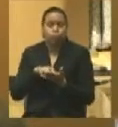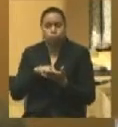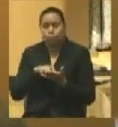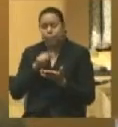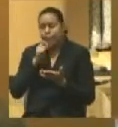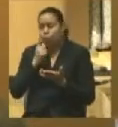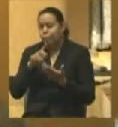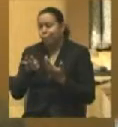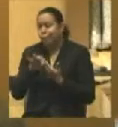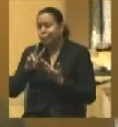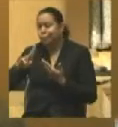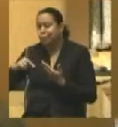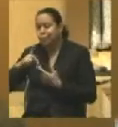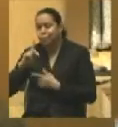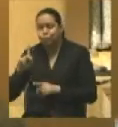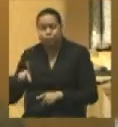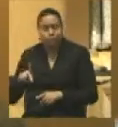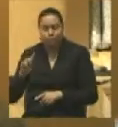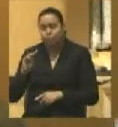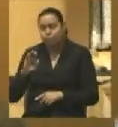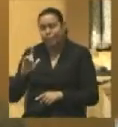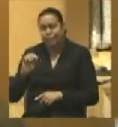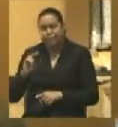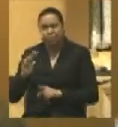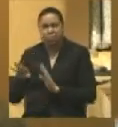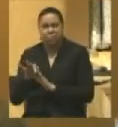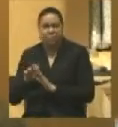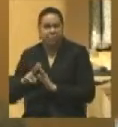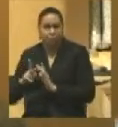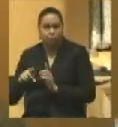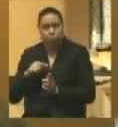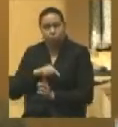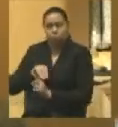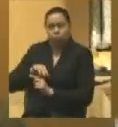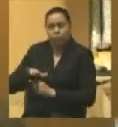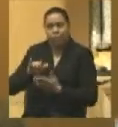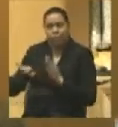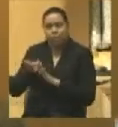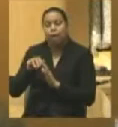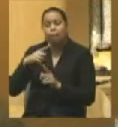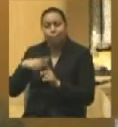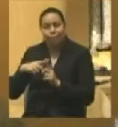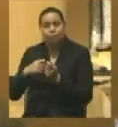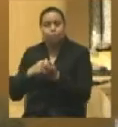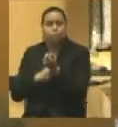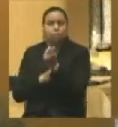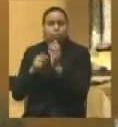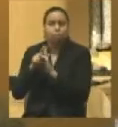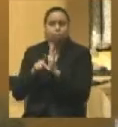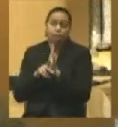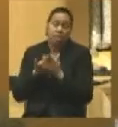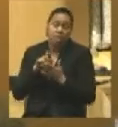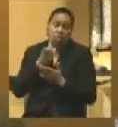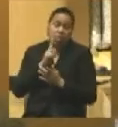the vice presidential candidate that McClellan ran with, but also the platform to the great detriment of McClellan